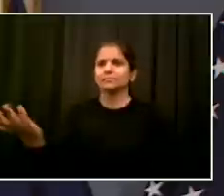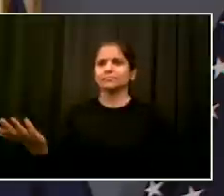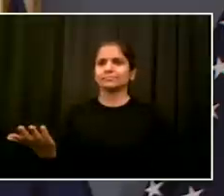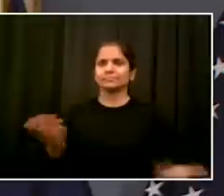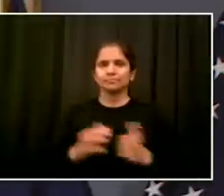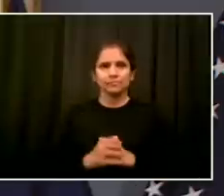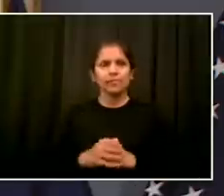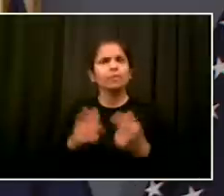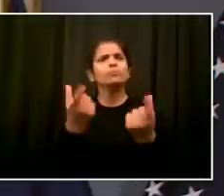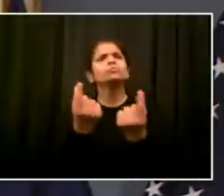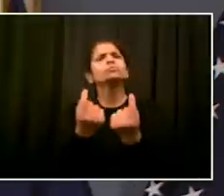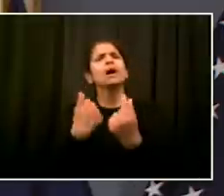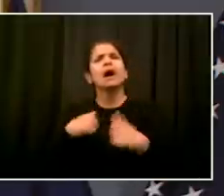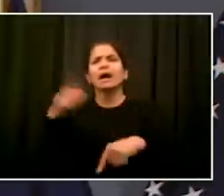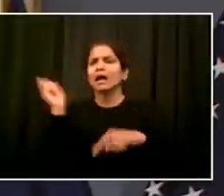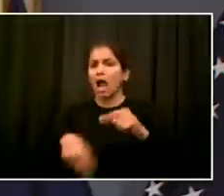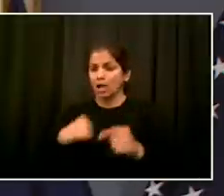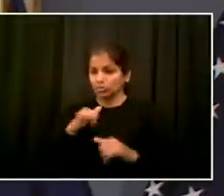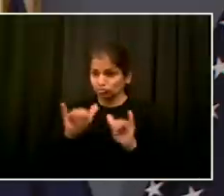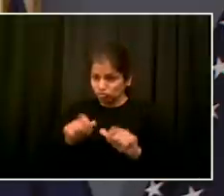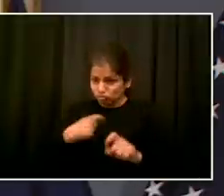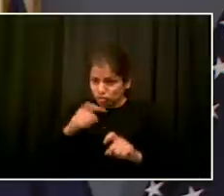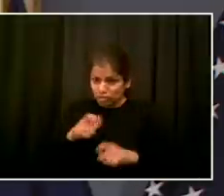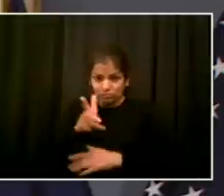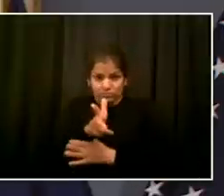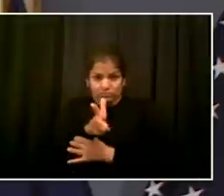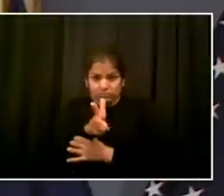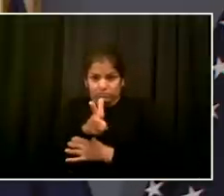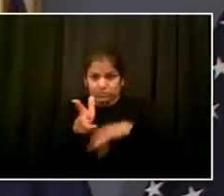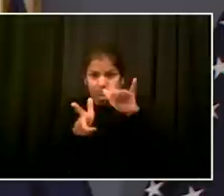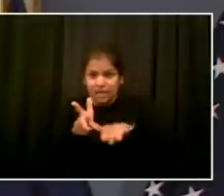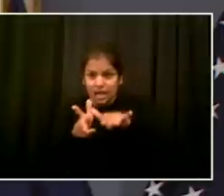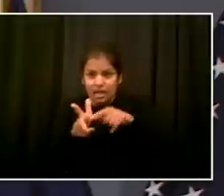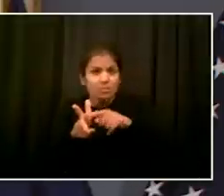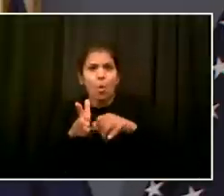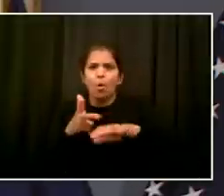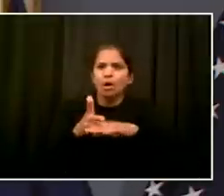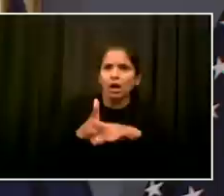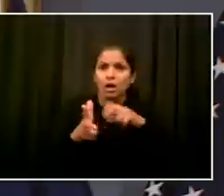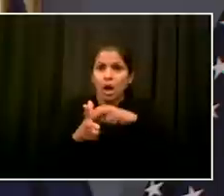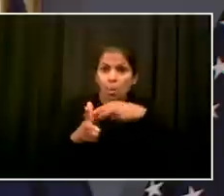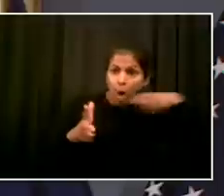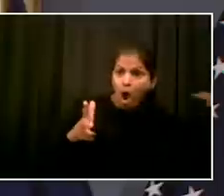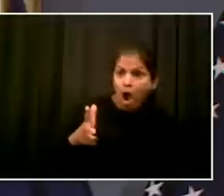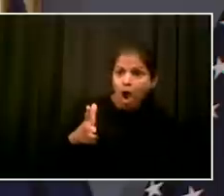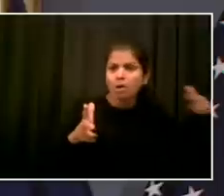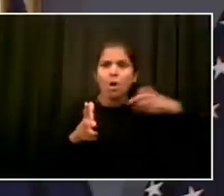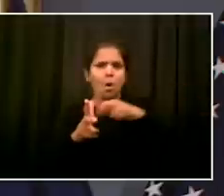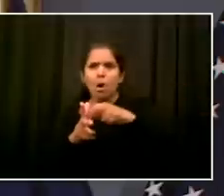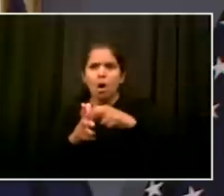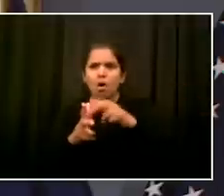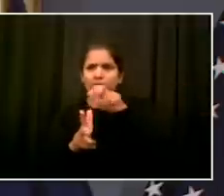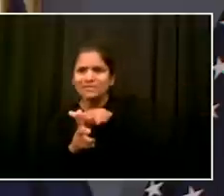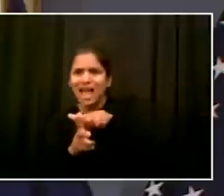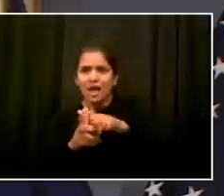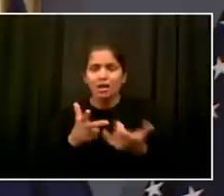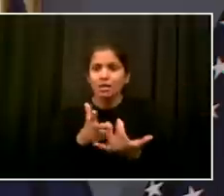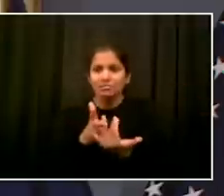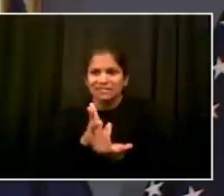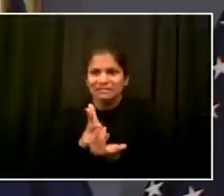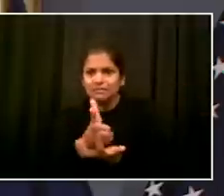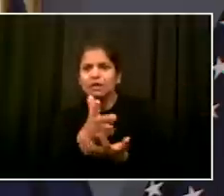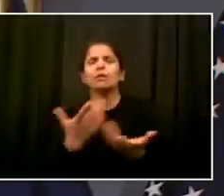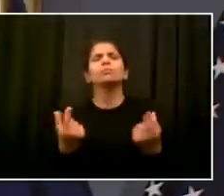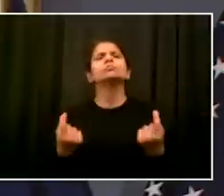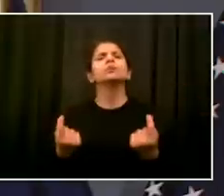safely for all. Incredibly difficult circumstance. But there will be a full investigation. I have not seen the video of the